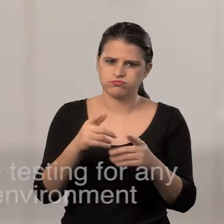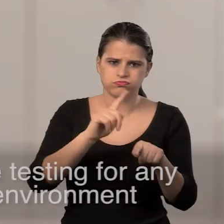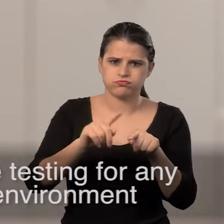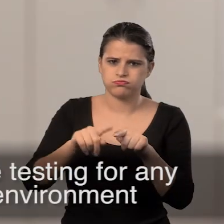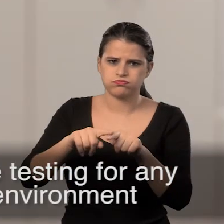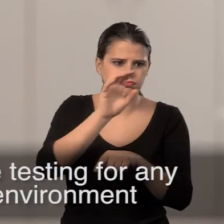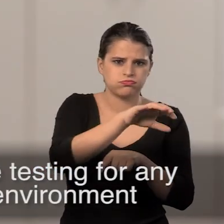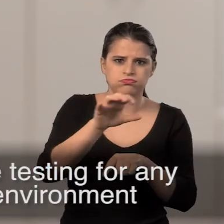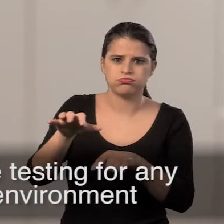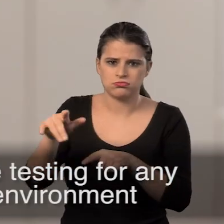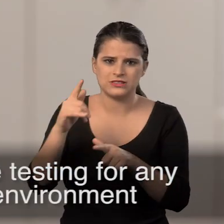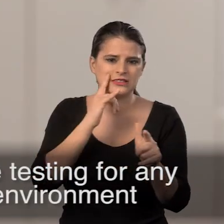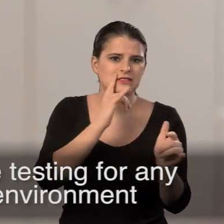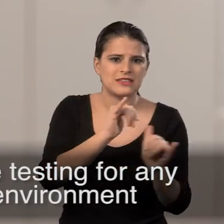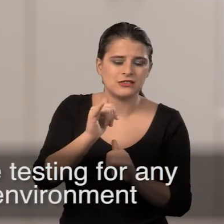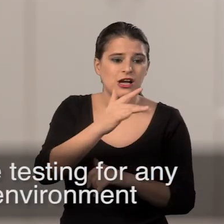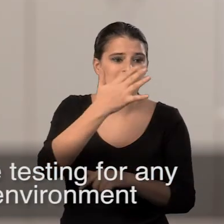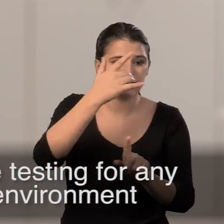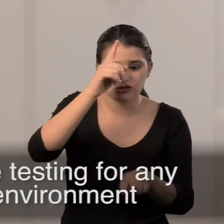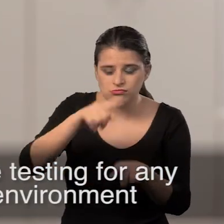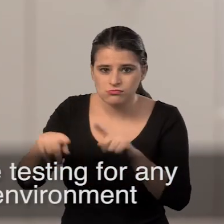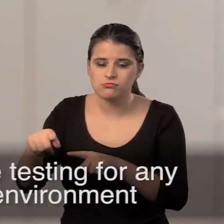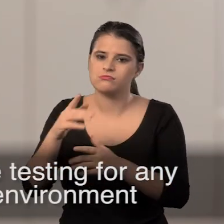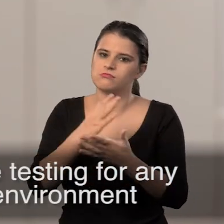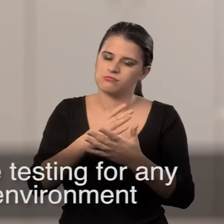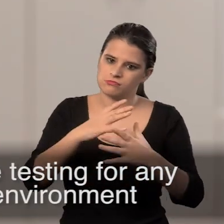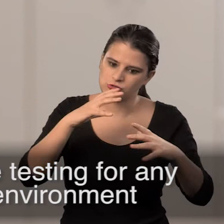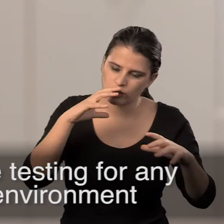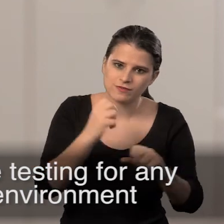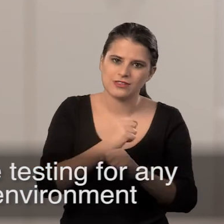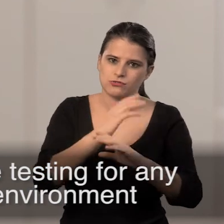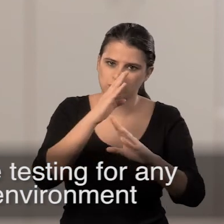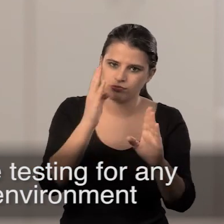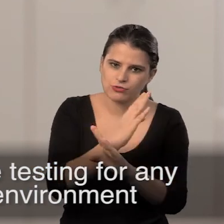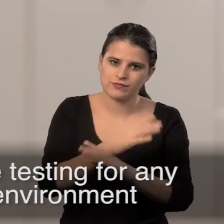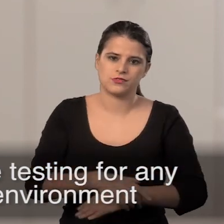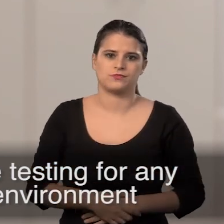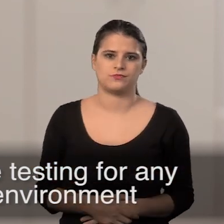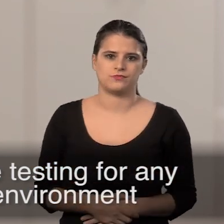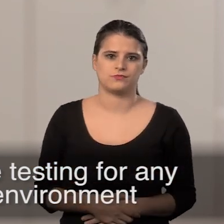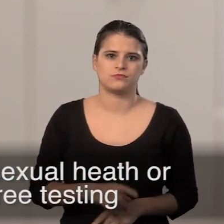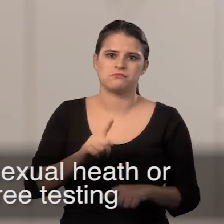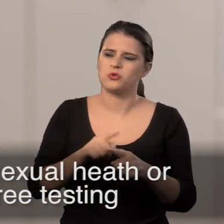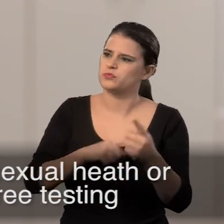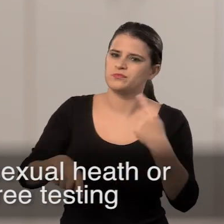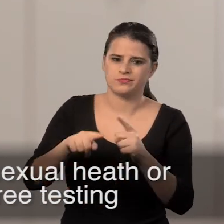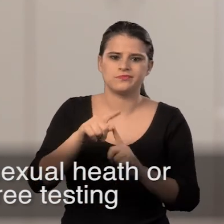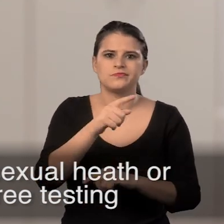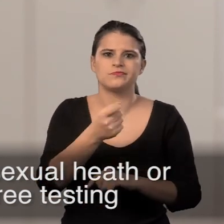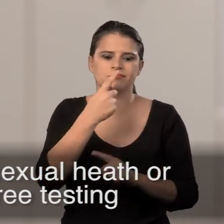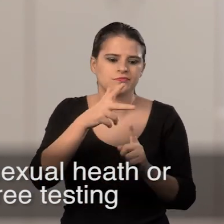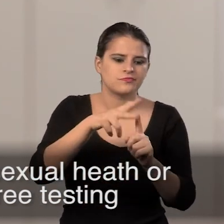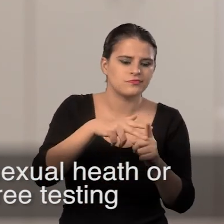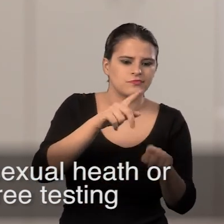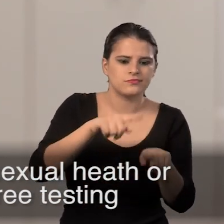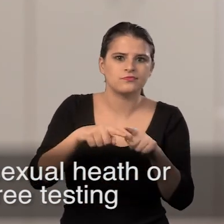There are lots of places that offer free testing for any age in a private and confidential environment. Most places such